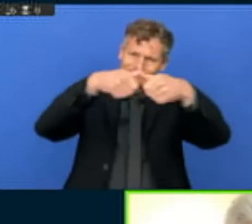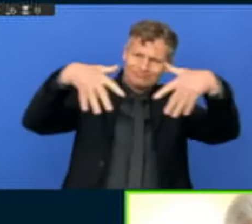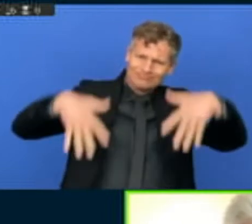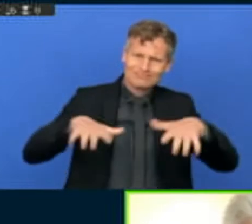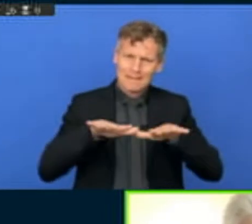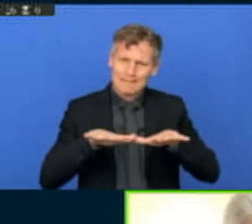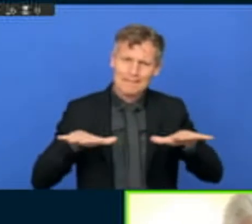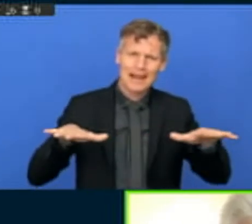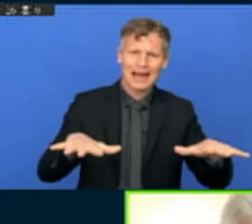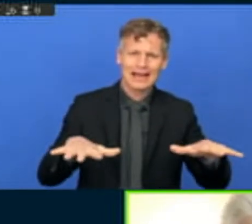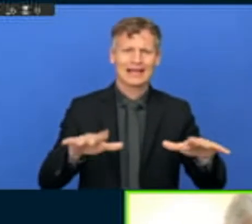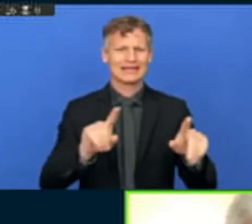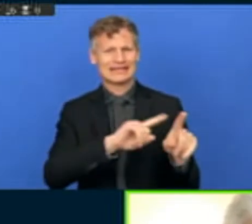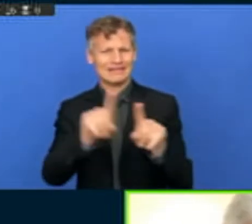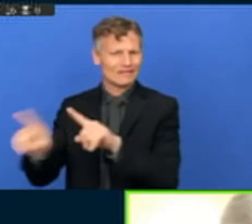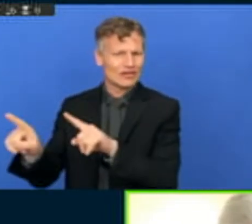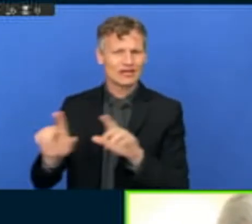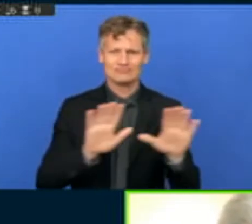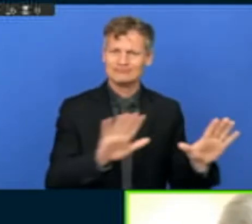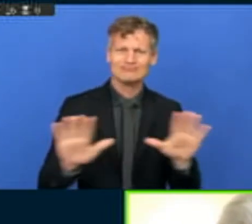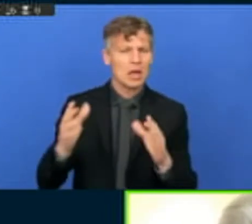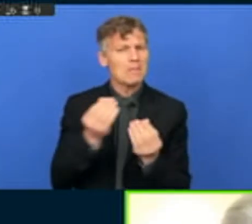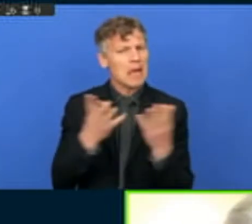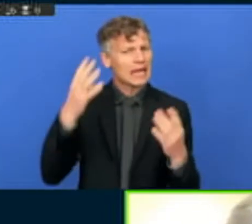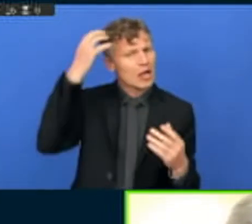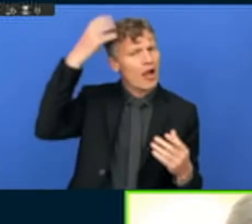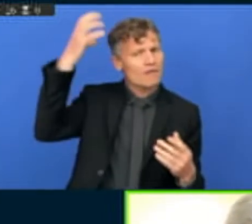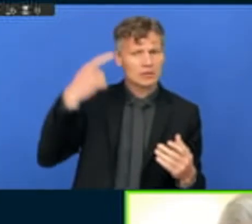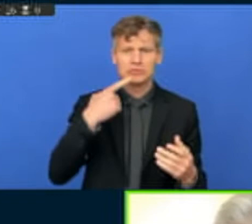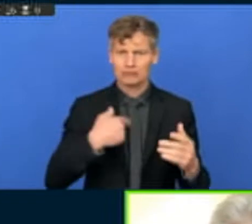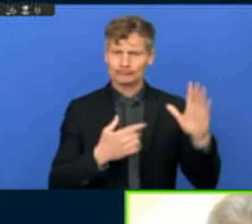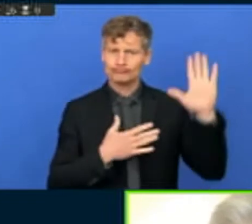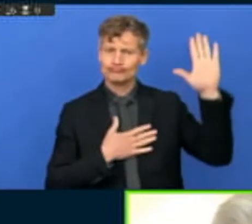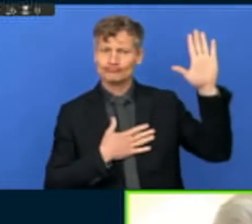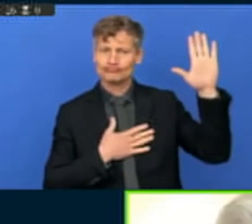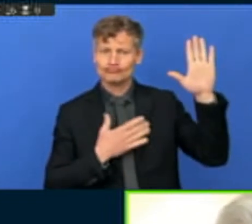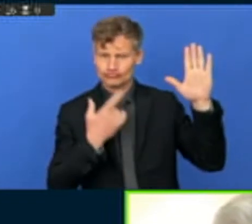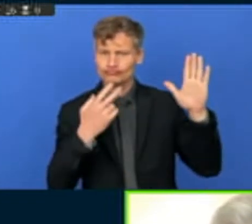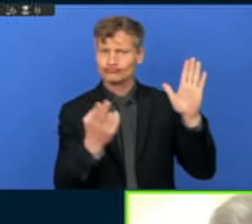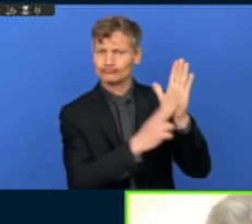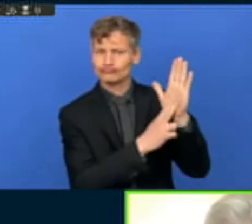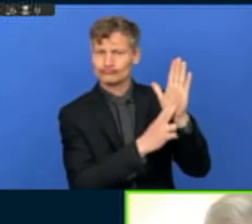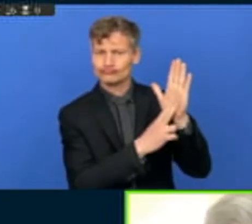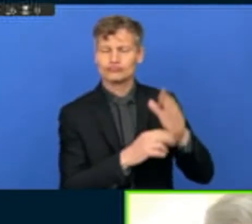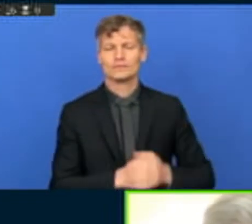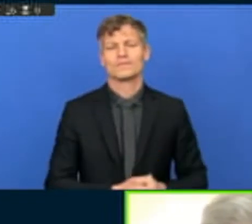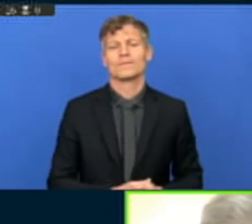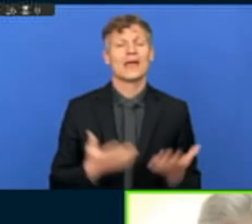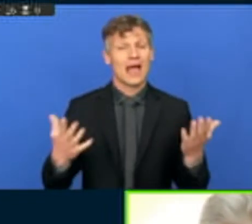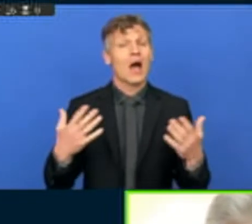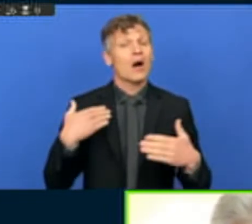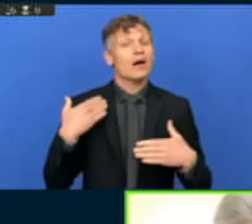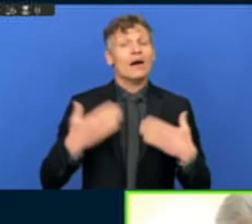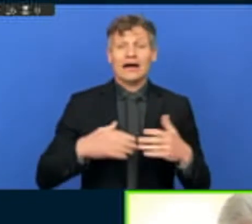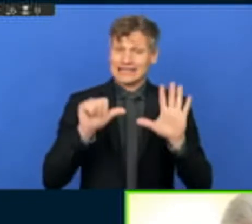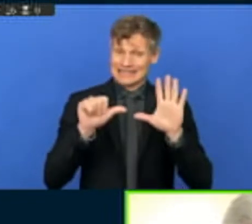recommendations which member states have committed themselves to. Now, six years down the line, and now coming back to